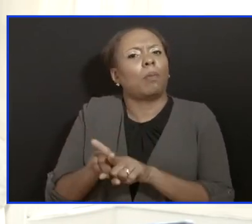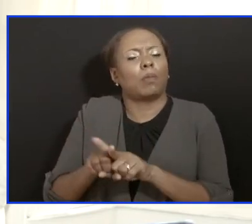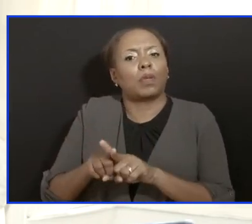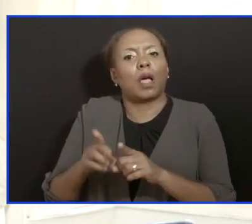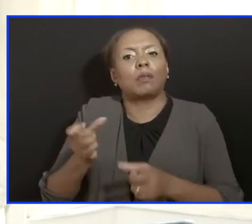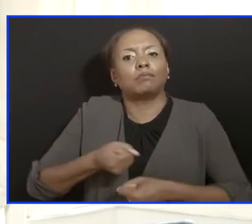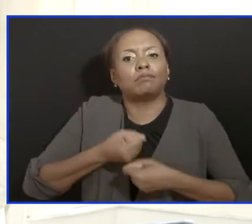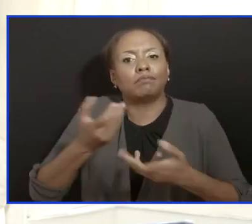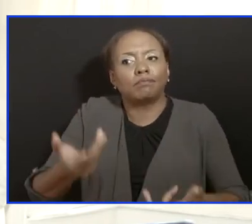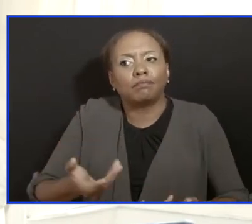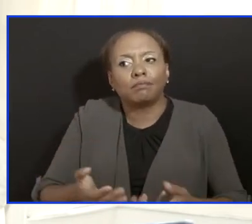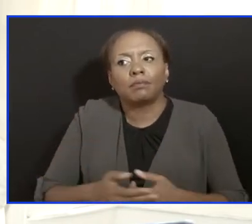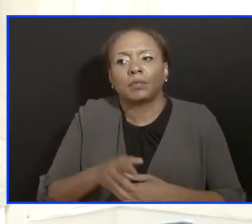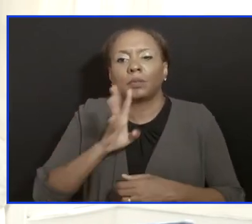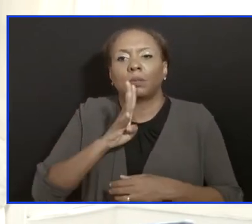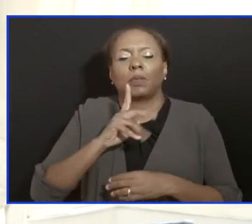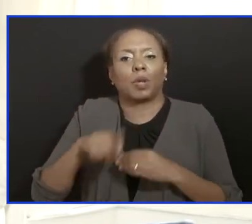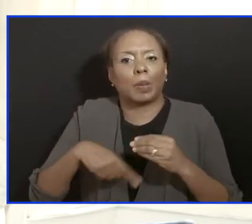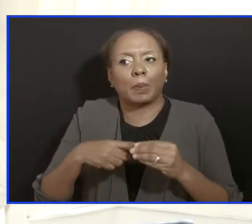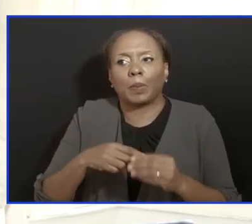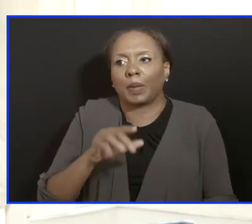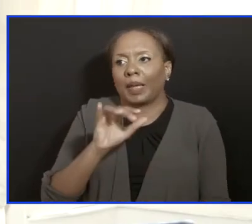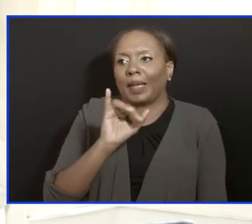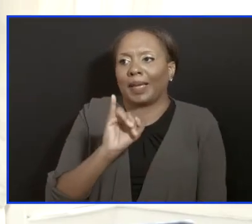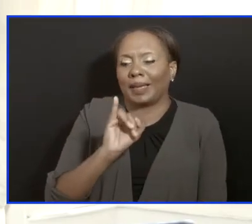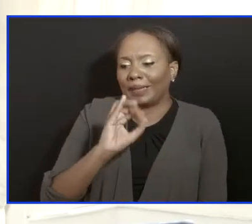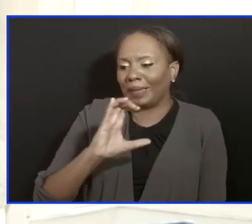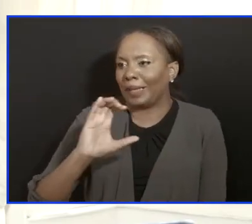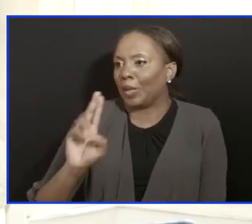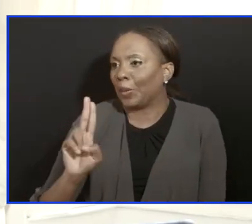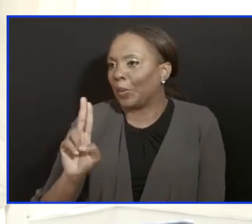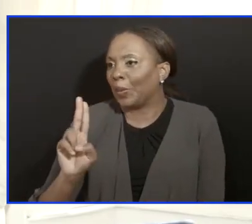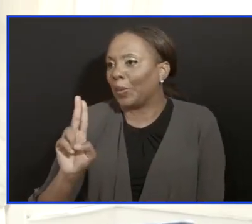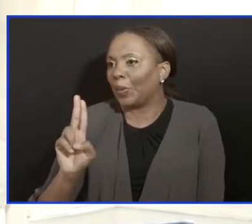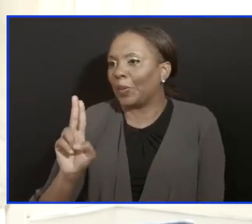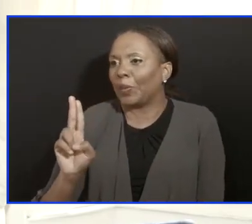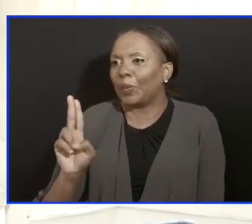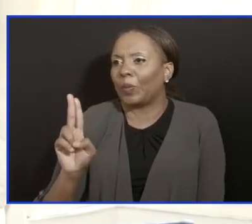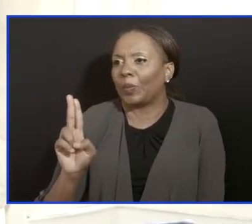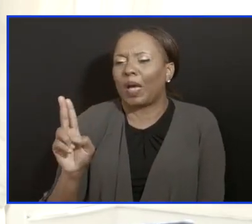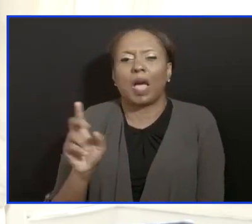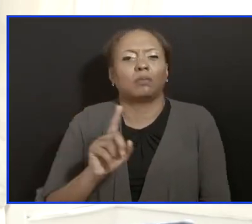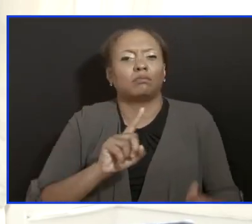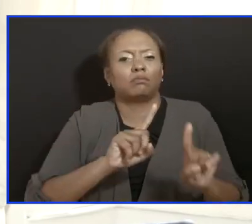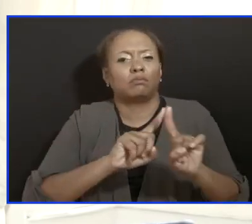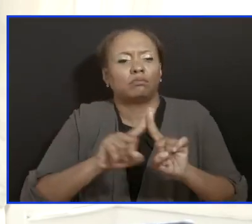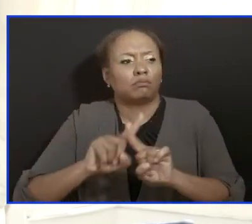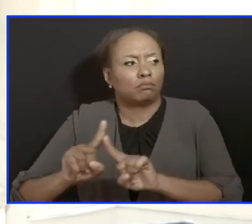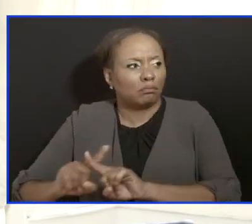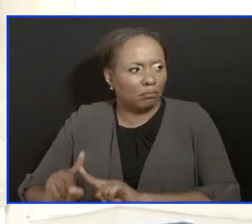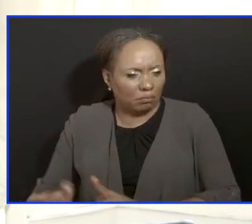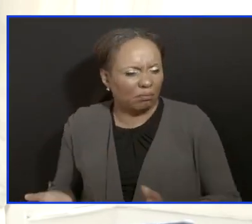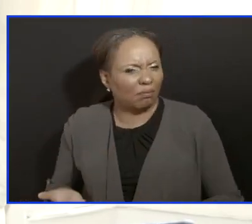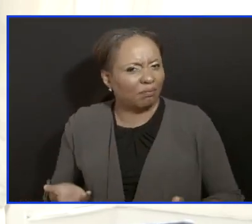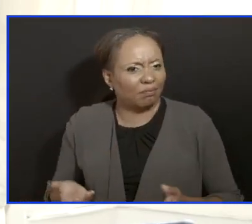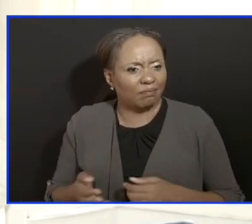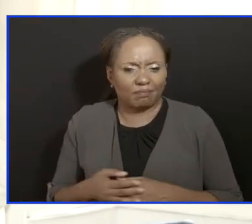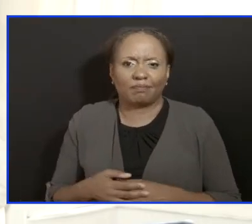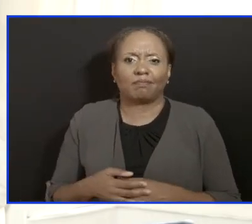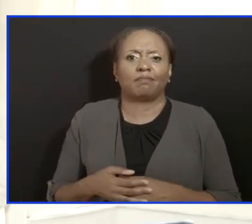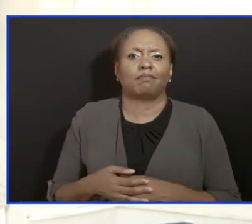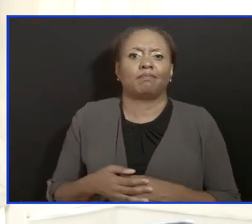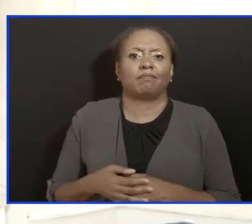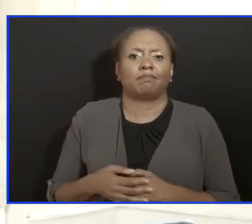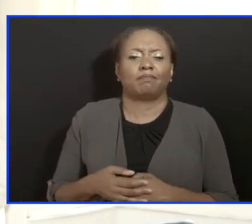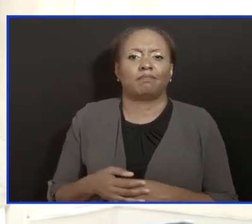as we speak about ICU and the other issues across this country to mention as well, many of my colleagues